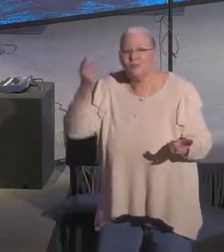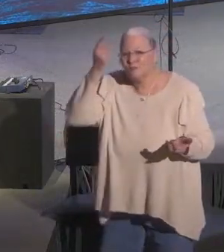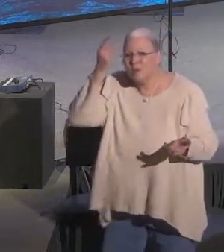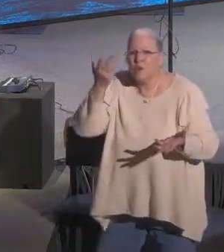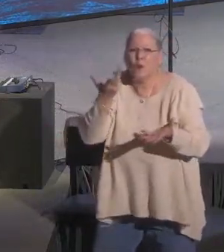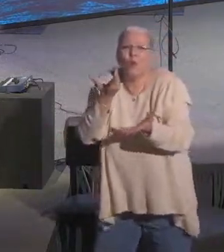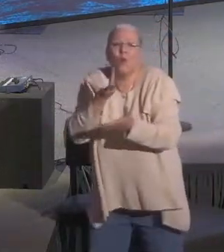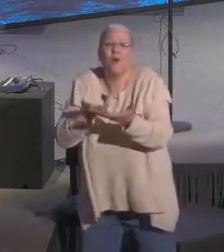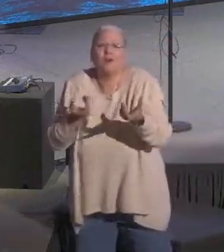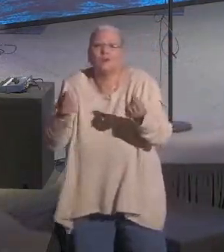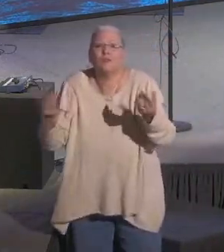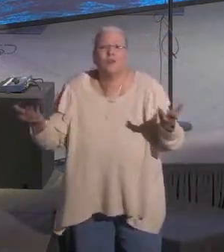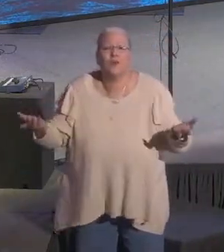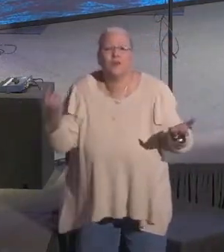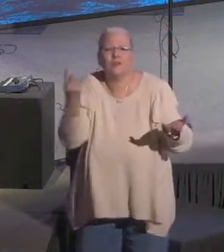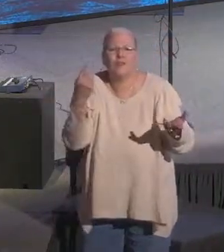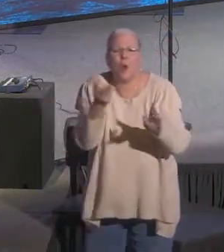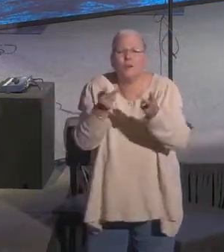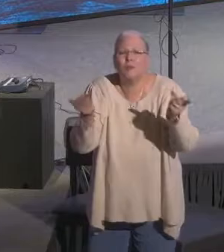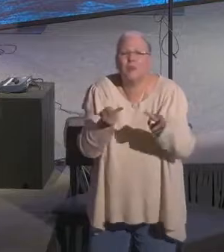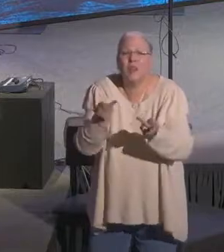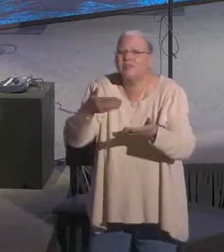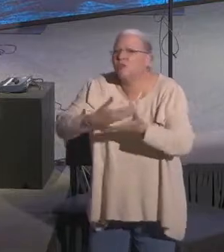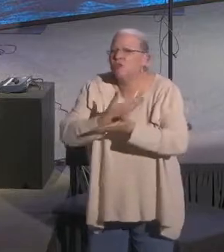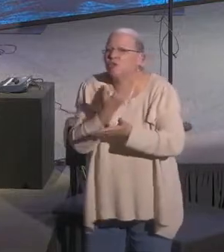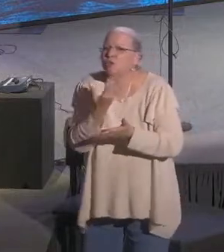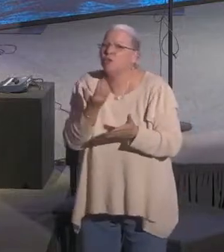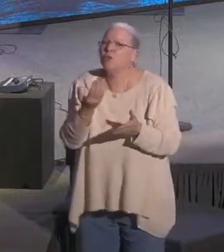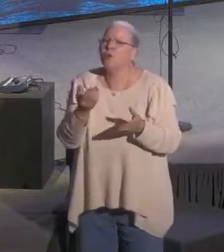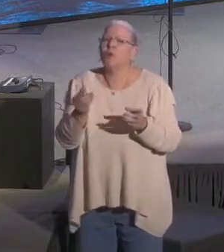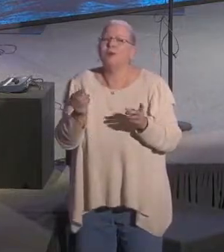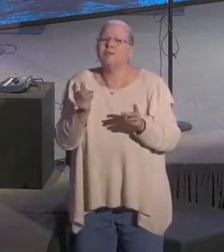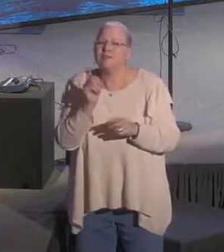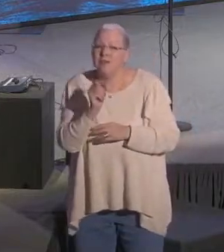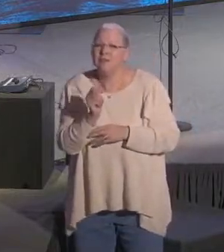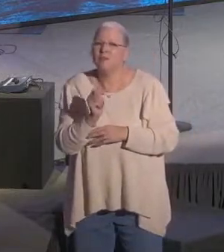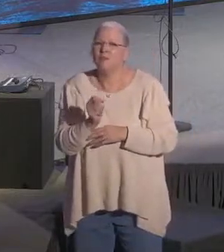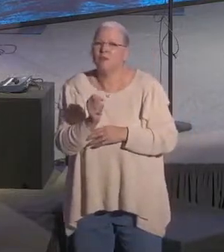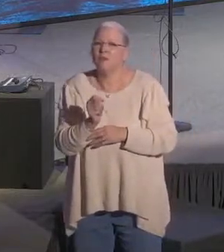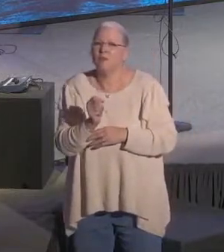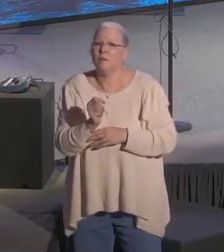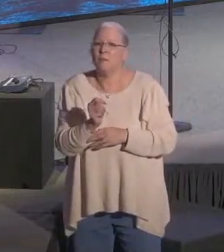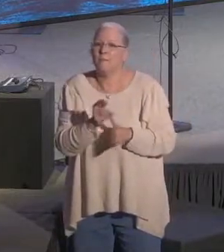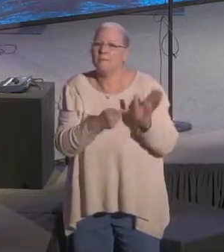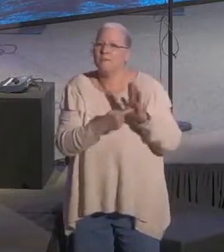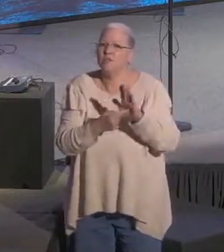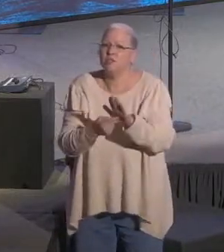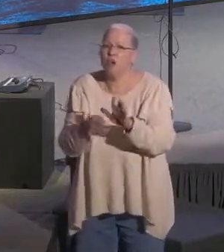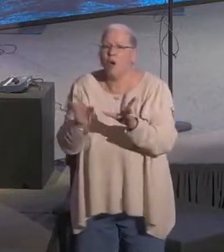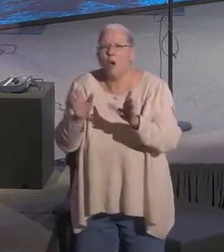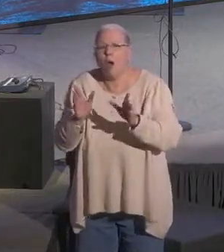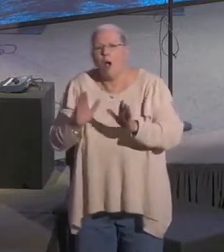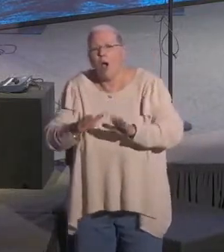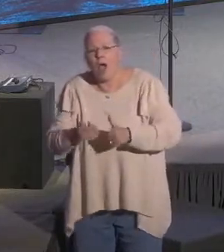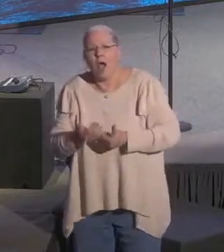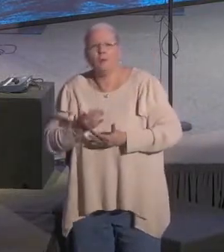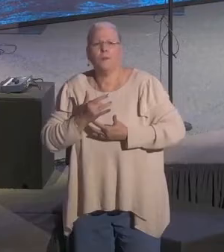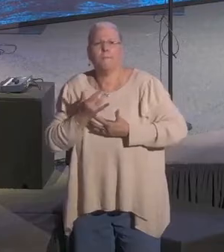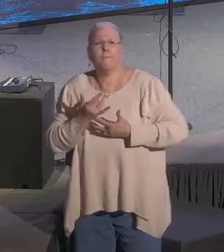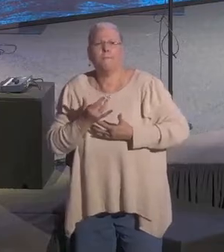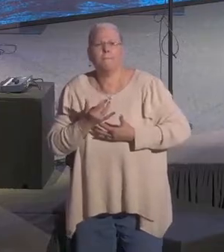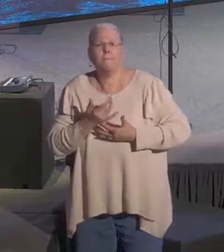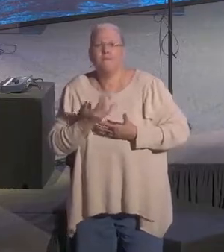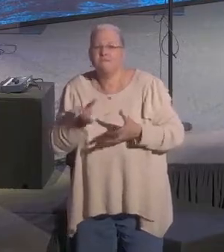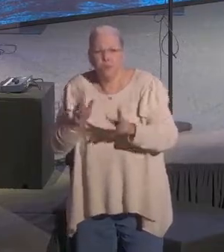of being cut to the heart, that word in Greek, this is the only place in the Bible where that appears. They were cut to the heart. And you know what it